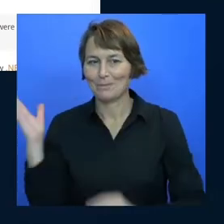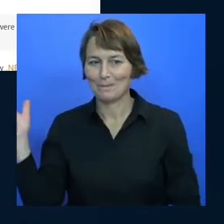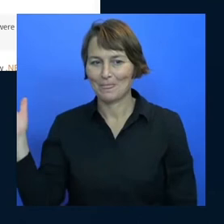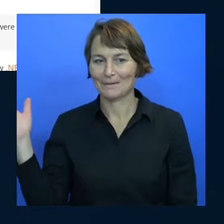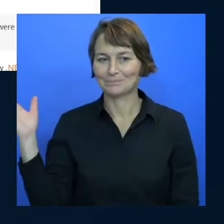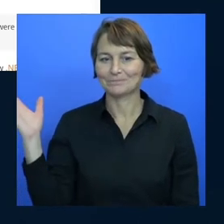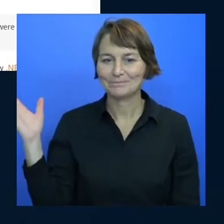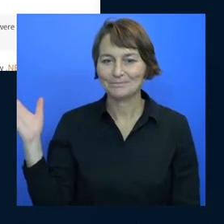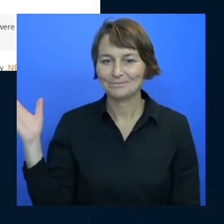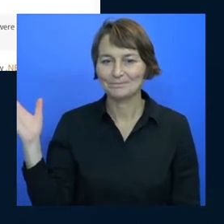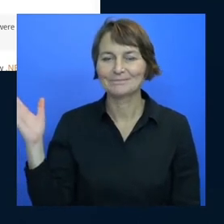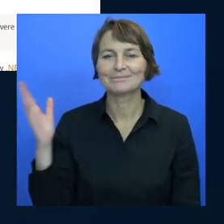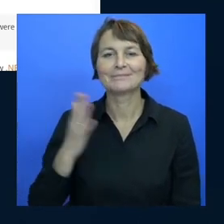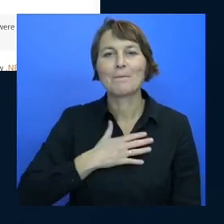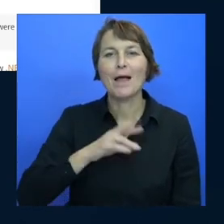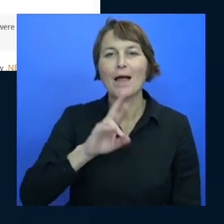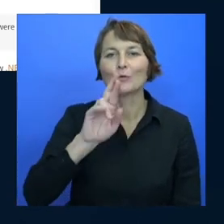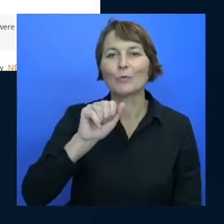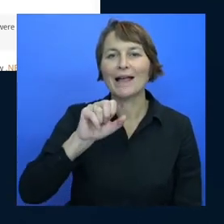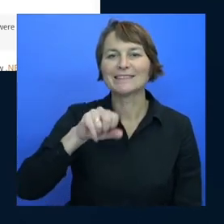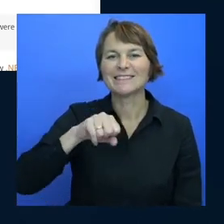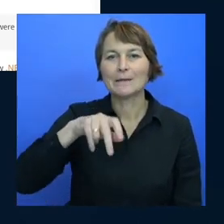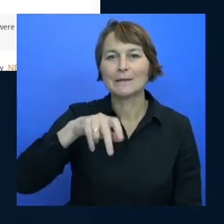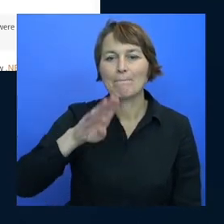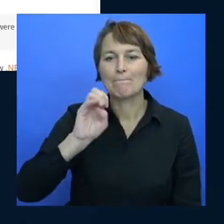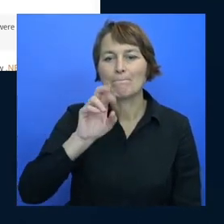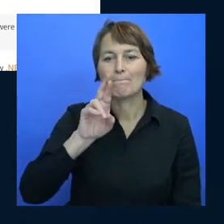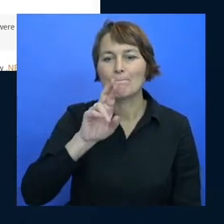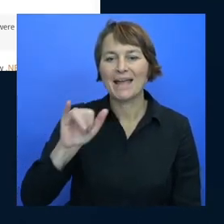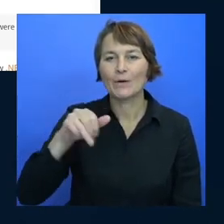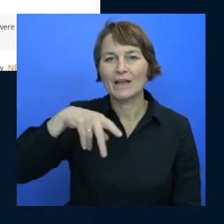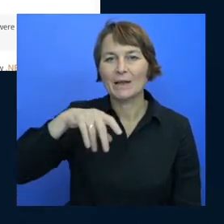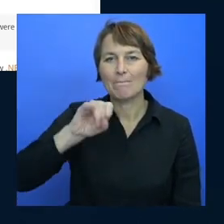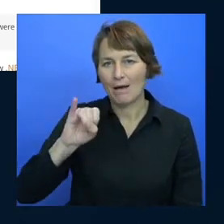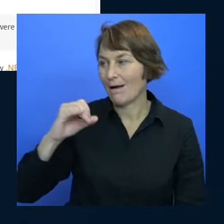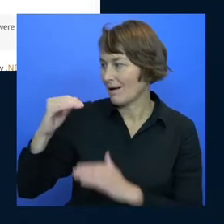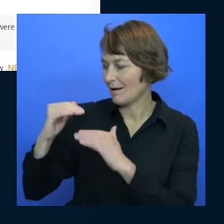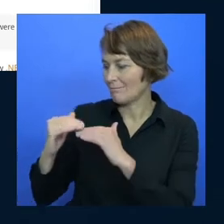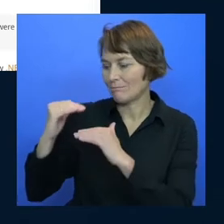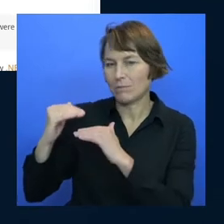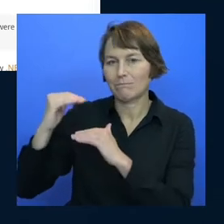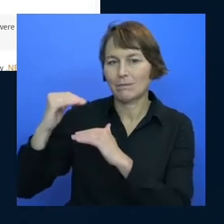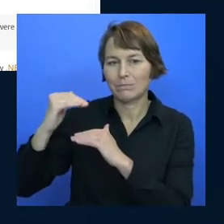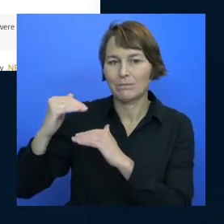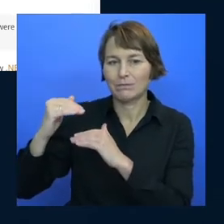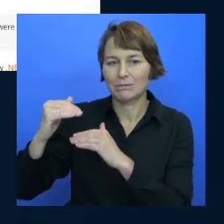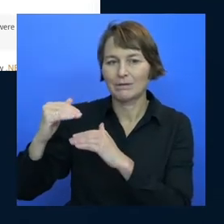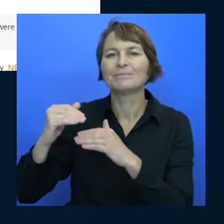my stack of raspberry pies it's a cluster of raspberry pies running in a kubernetes